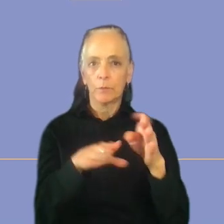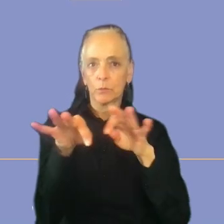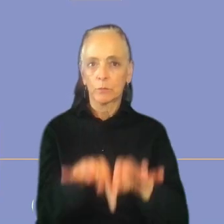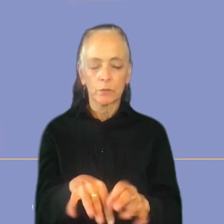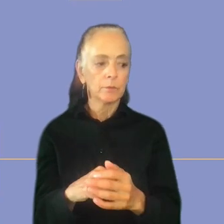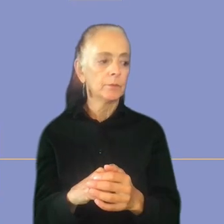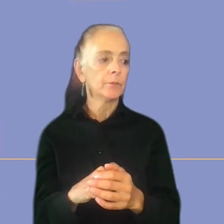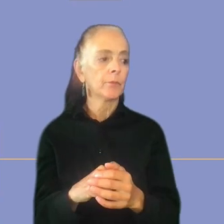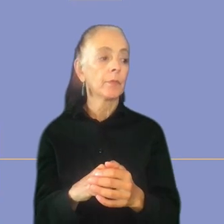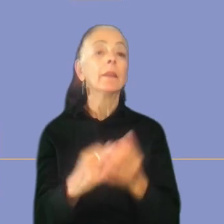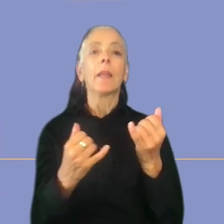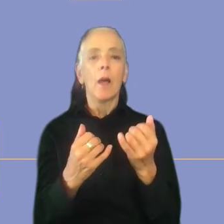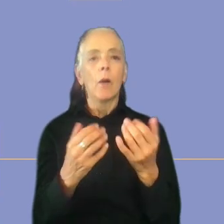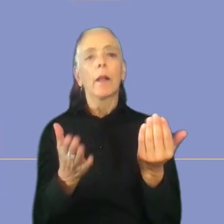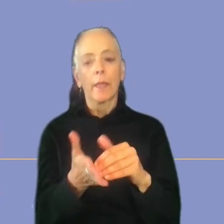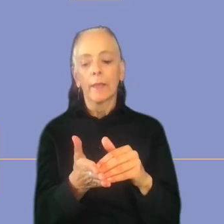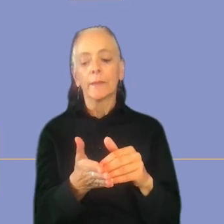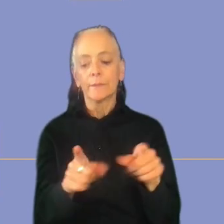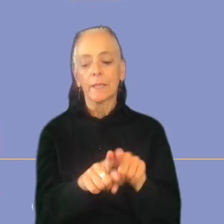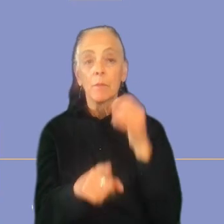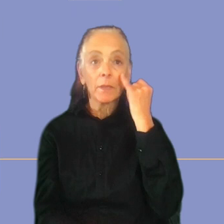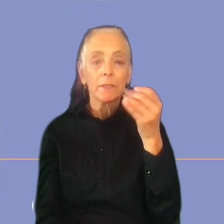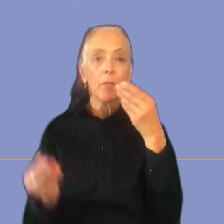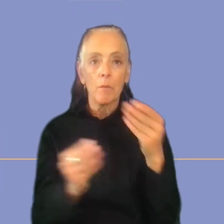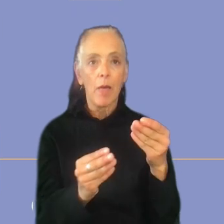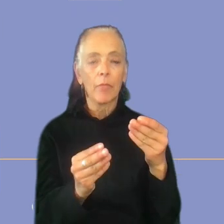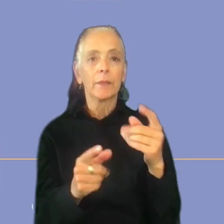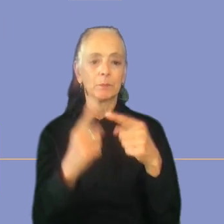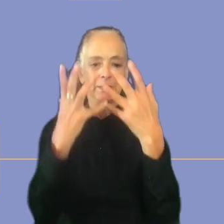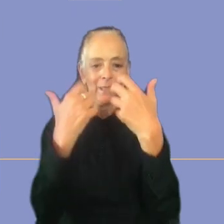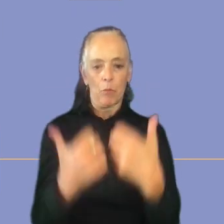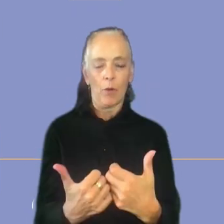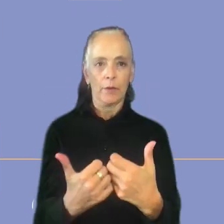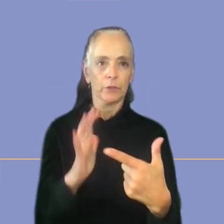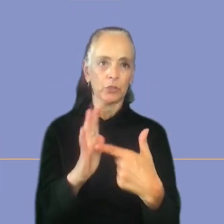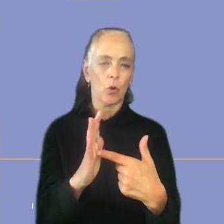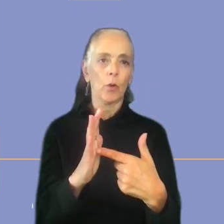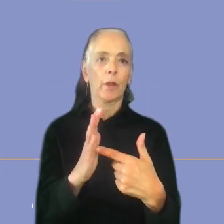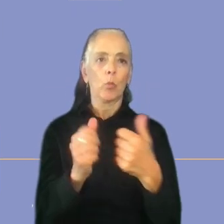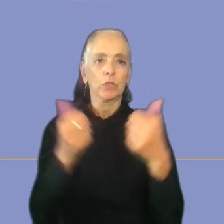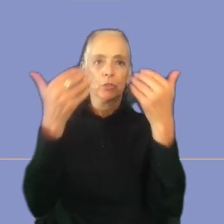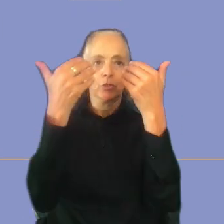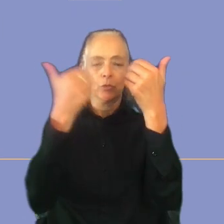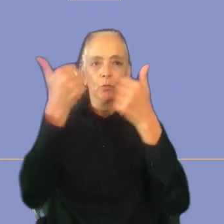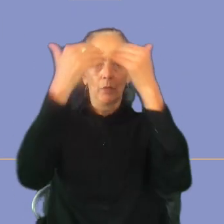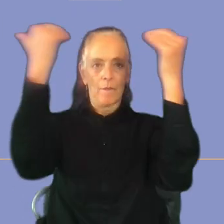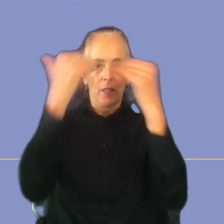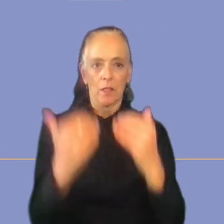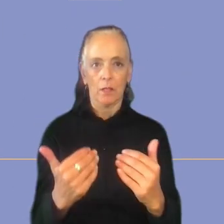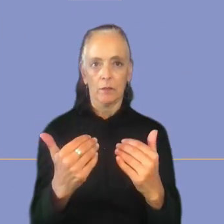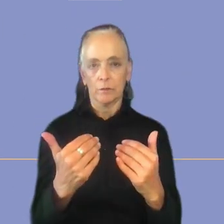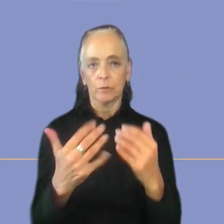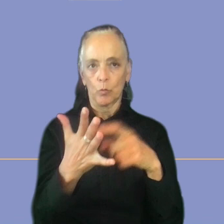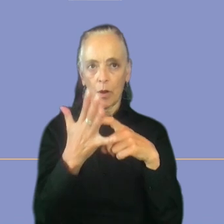So here it's the same idea. It's basically the methods again, but separated in terms of seniority level. And there are also different things you can